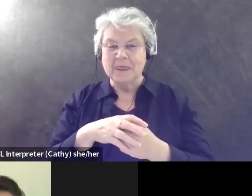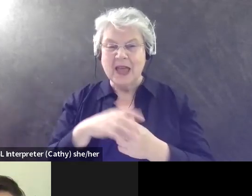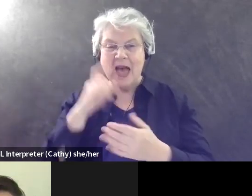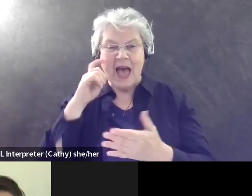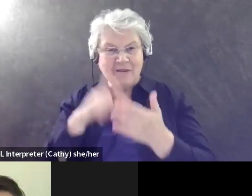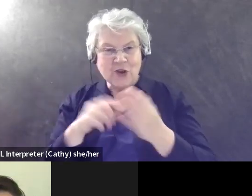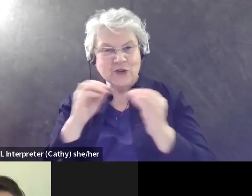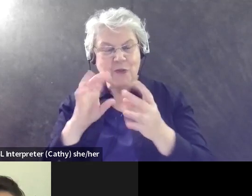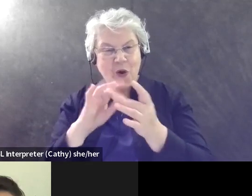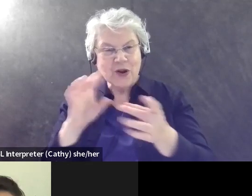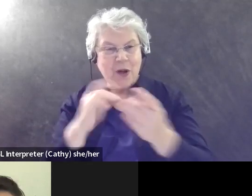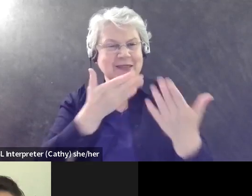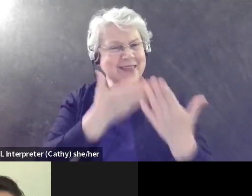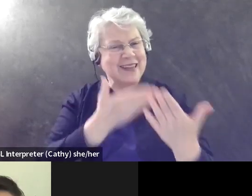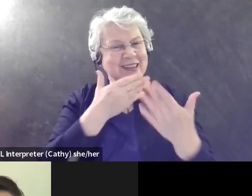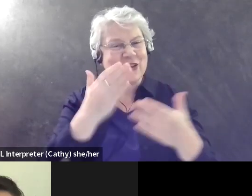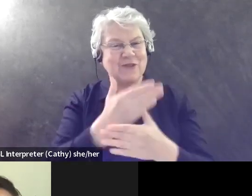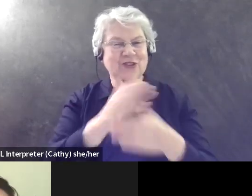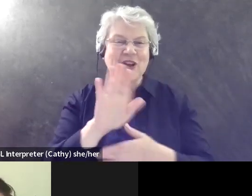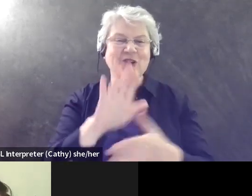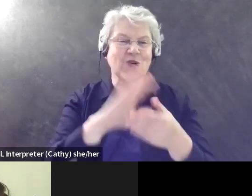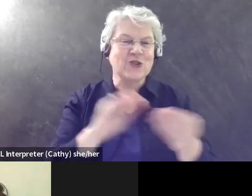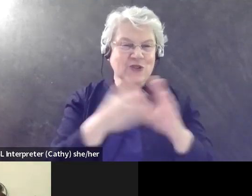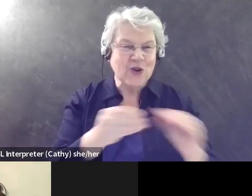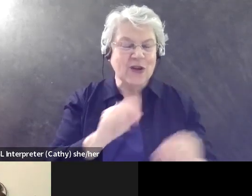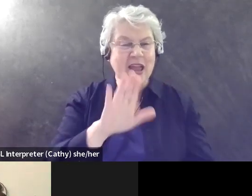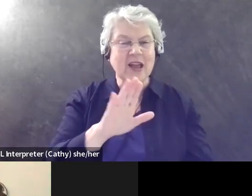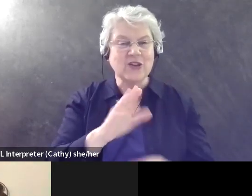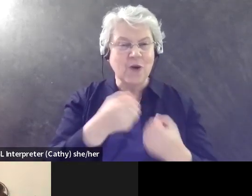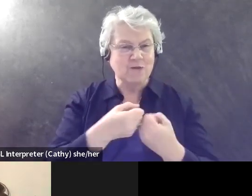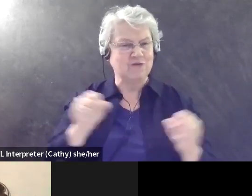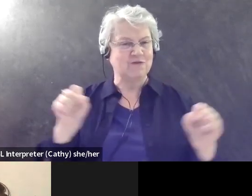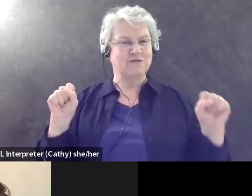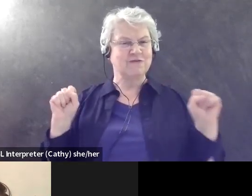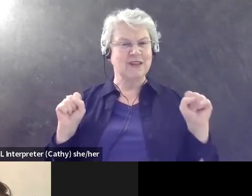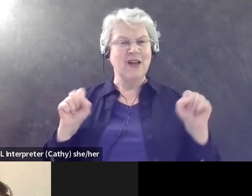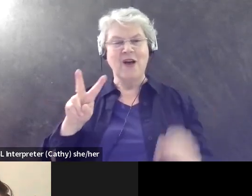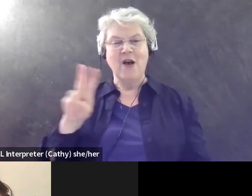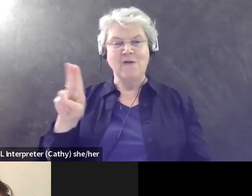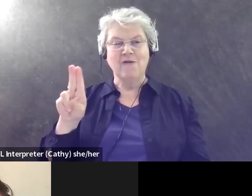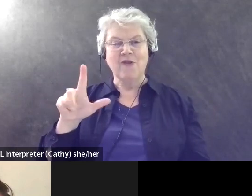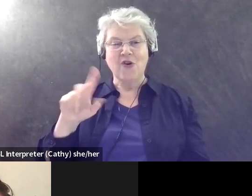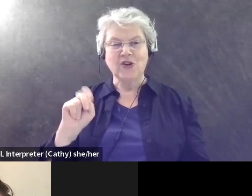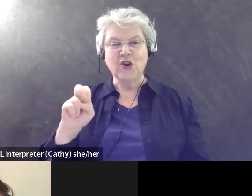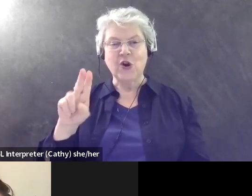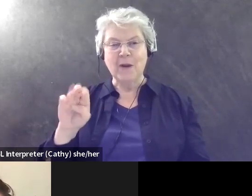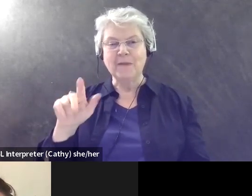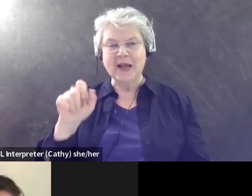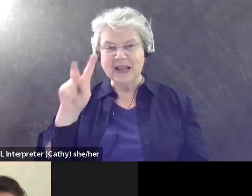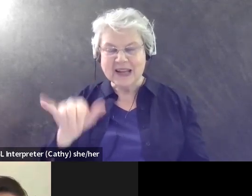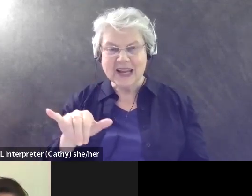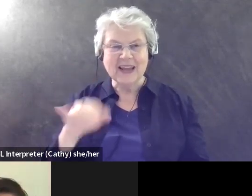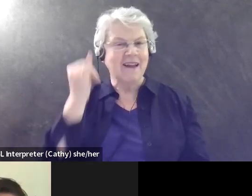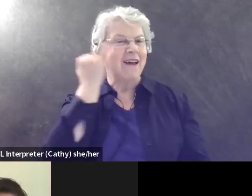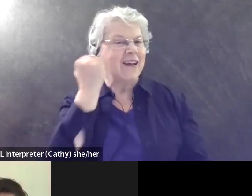comments pop in thanking you for sharing and sharing your vulnerability as well as your, um, your approaches and your tips and tricks and